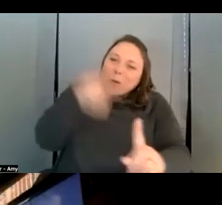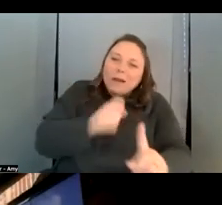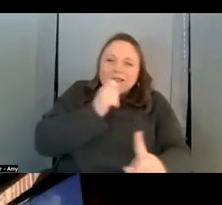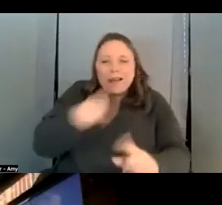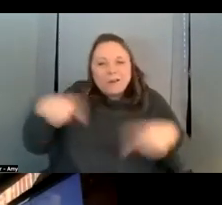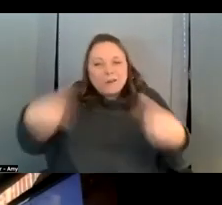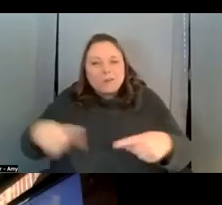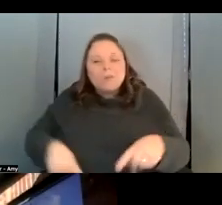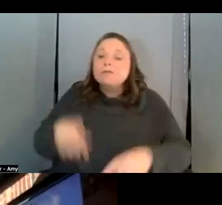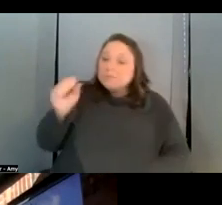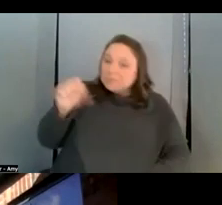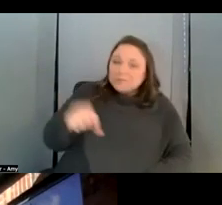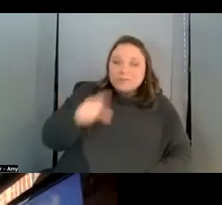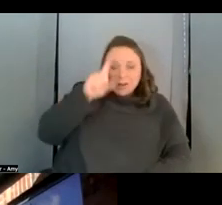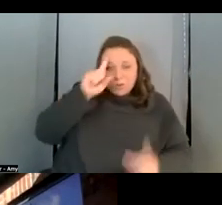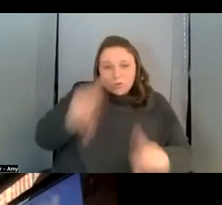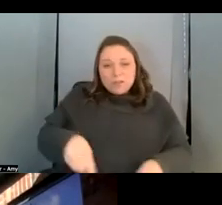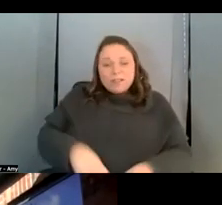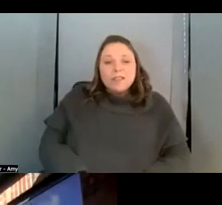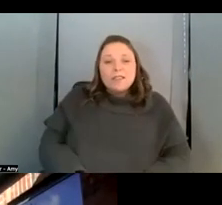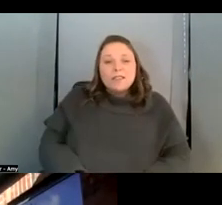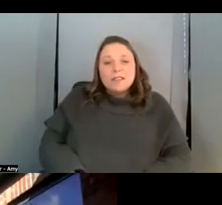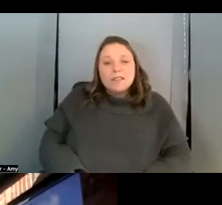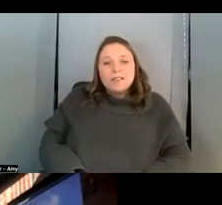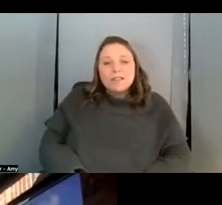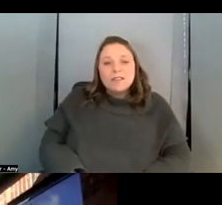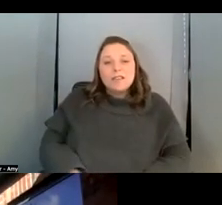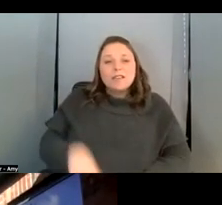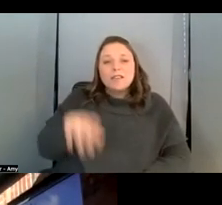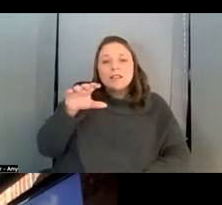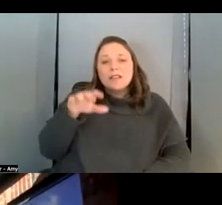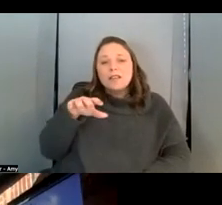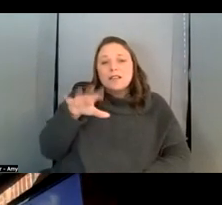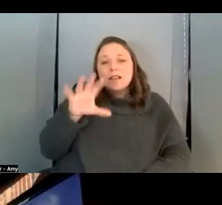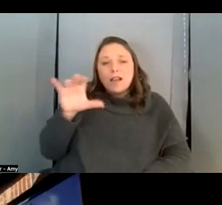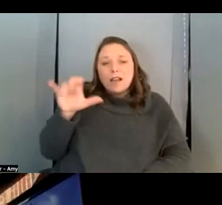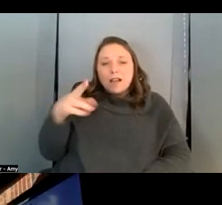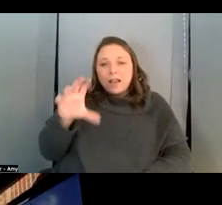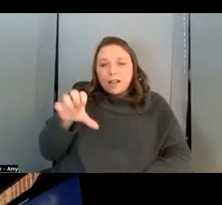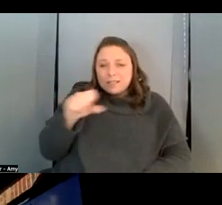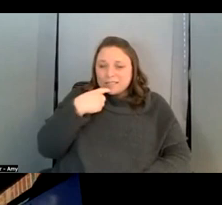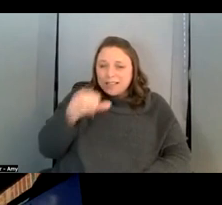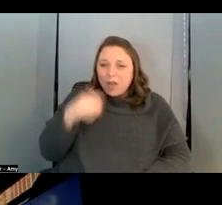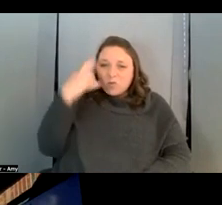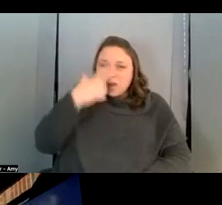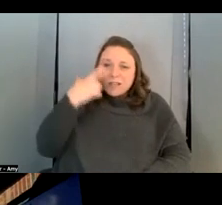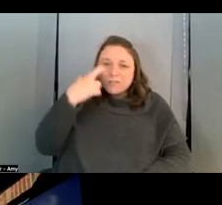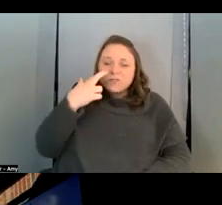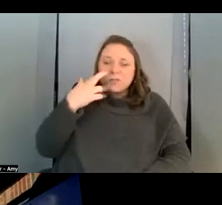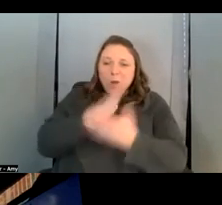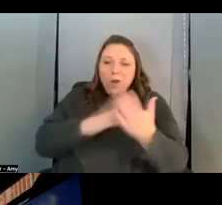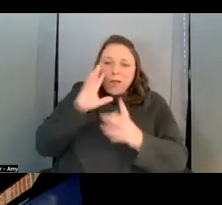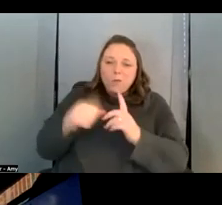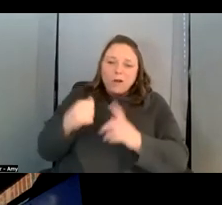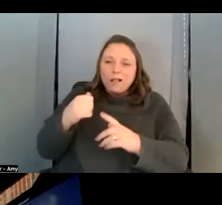certainly i mean kant would say it's it's the rational aspect of consciousness you know the the capacity to